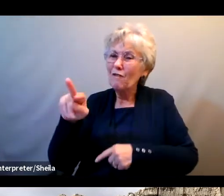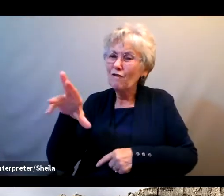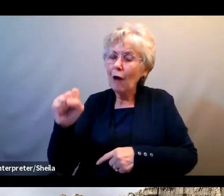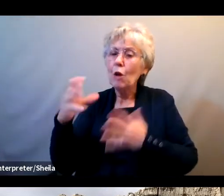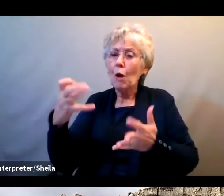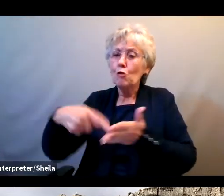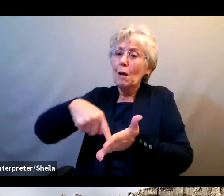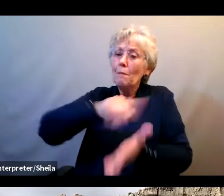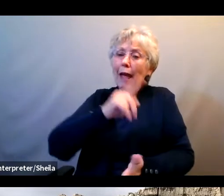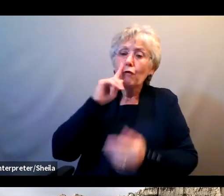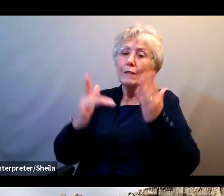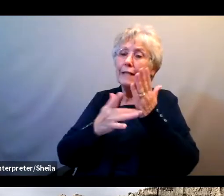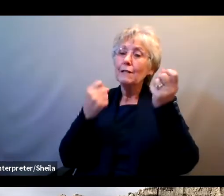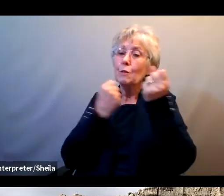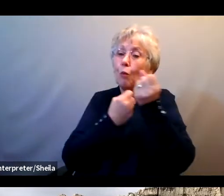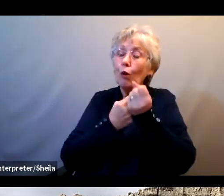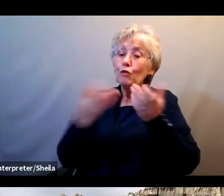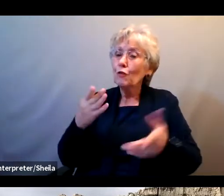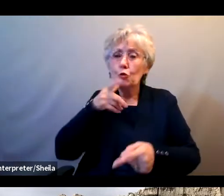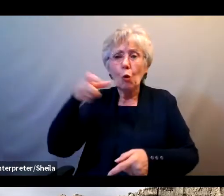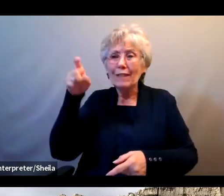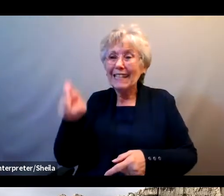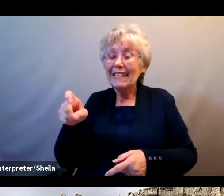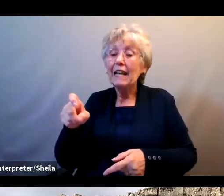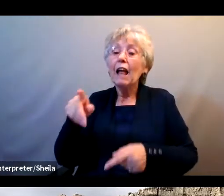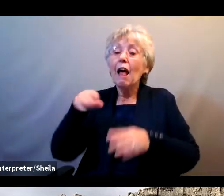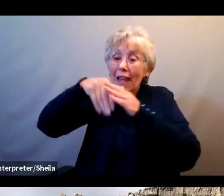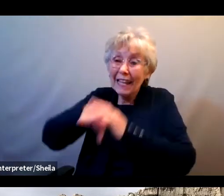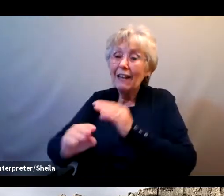that you don't need to fix a problem that doesn't exist.